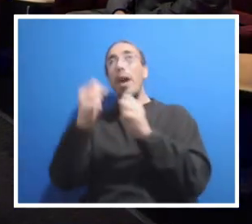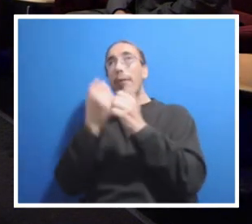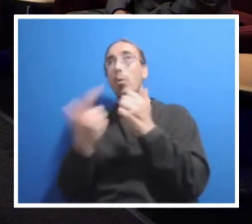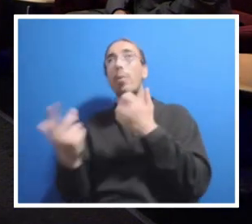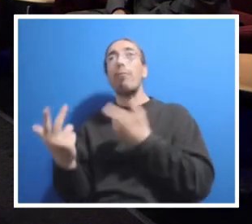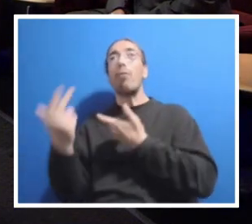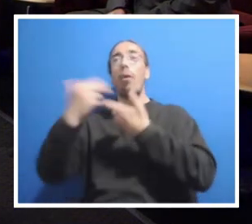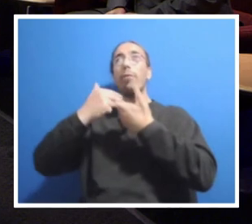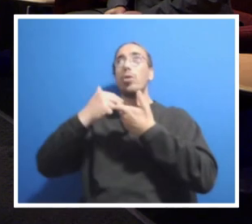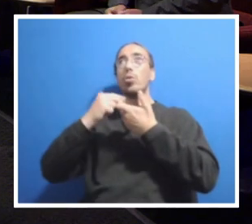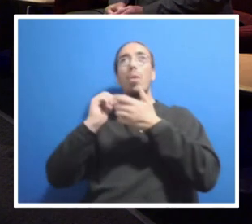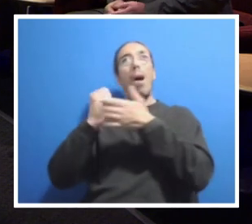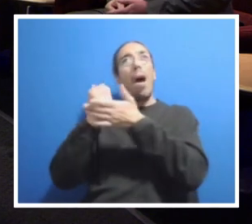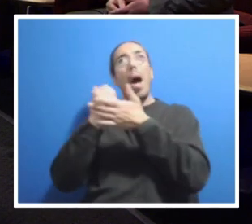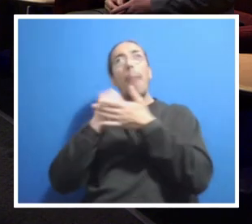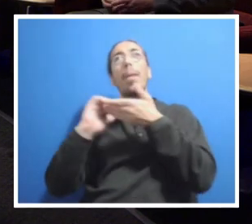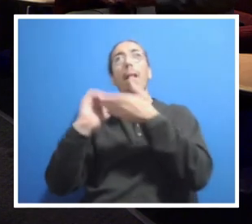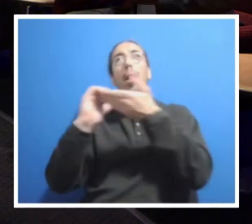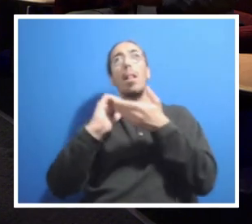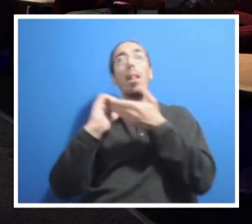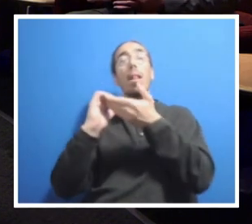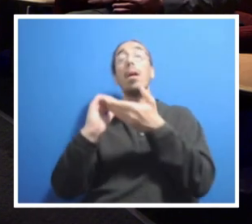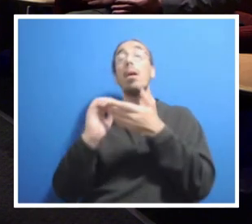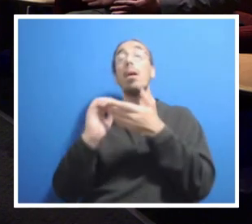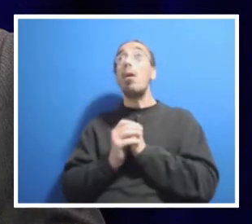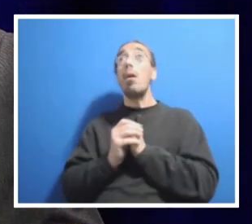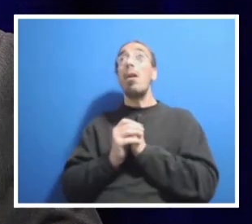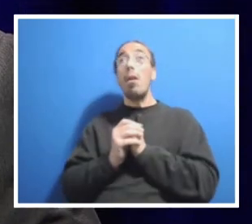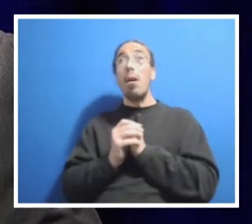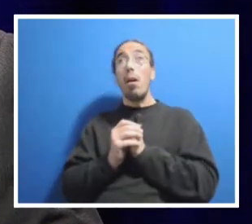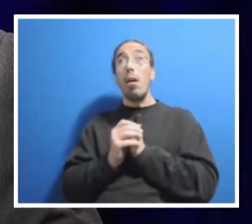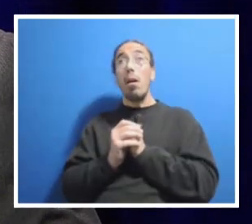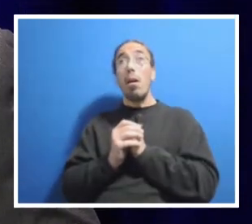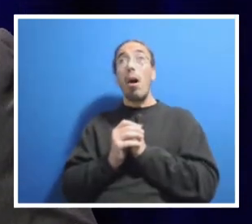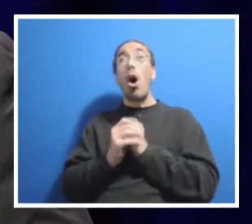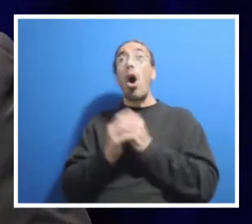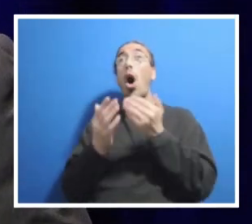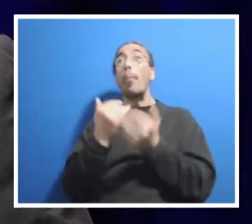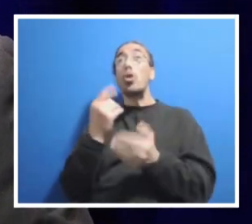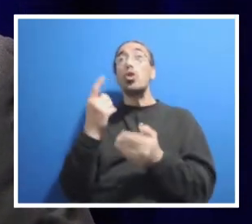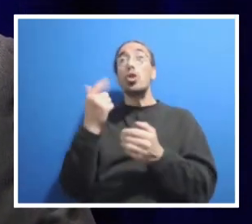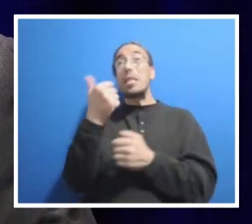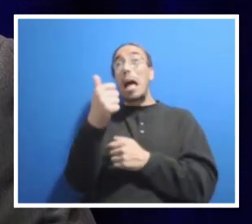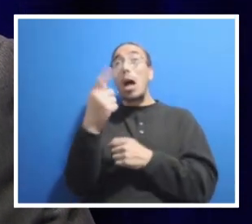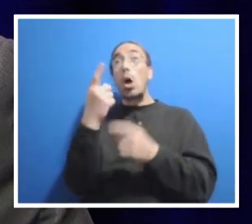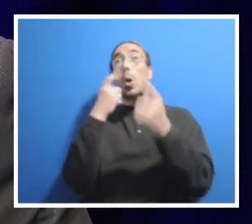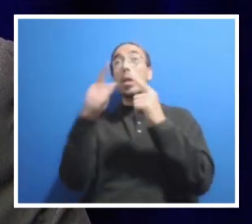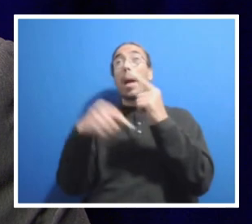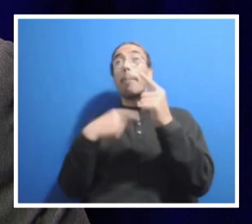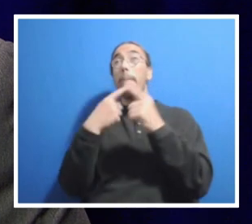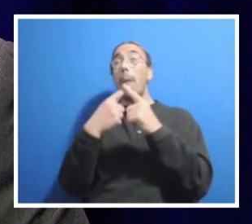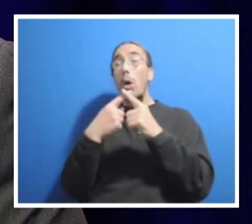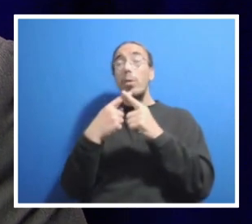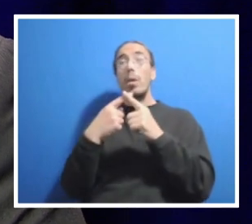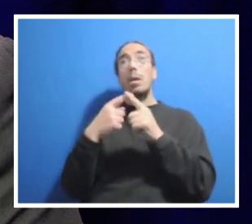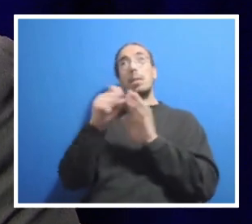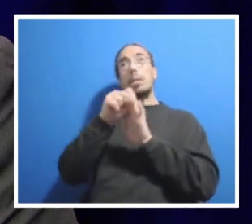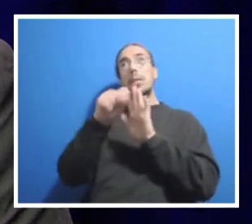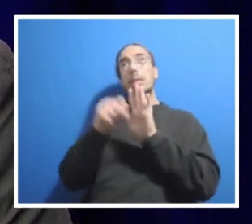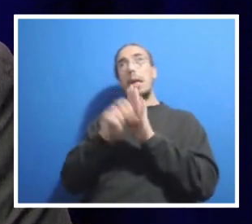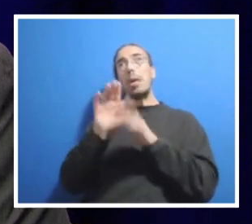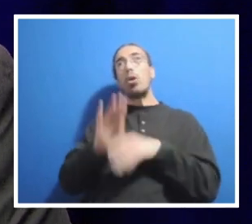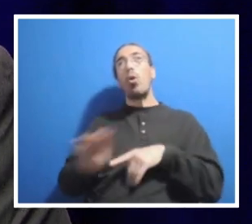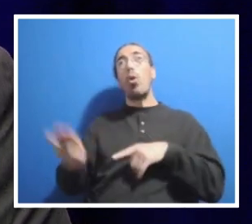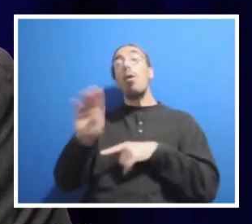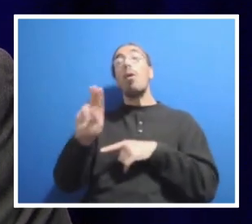Thank you. We've received close to ten questions about the Commonwealth campuses and their long-term future. It's obviously a very